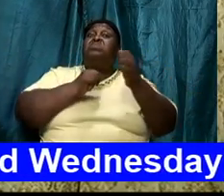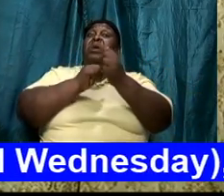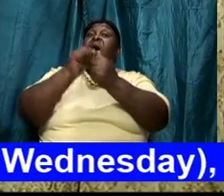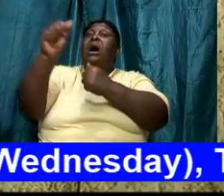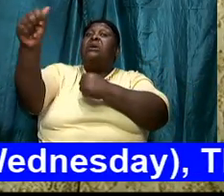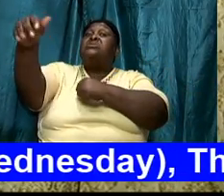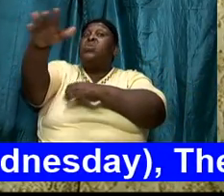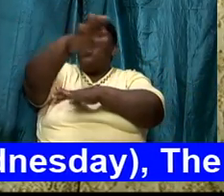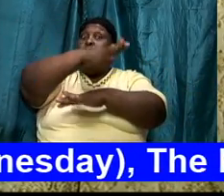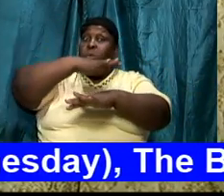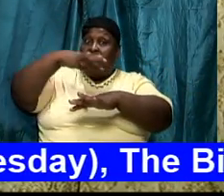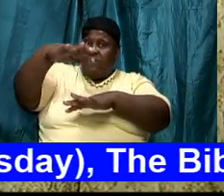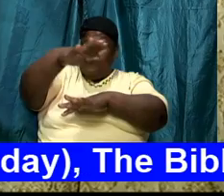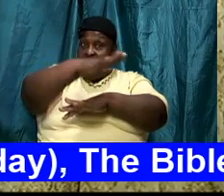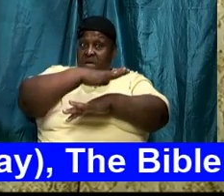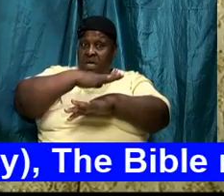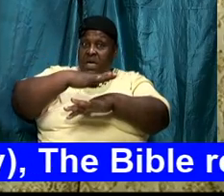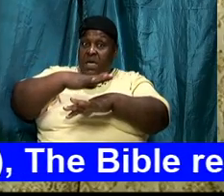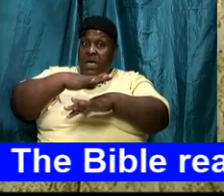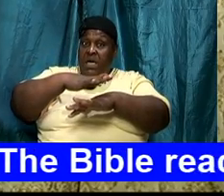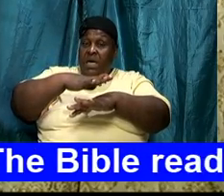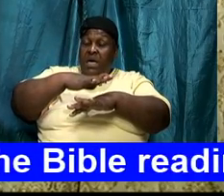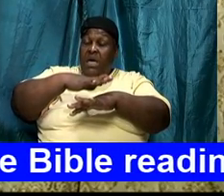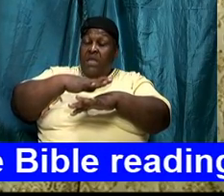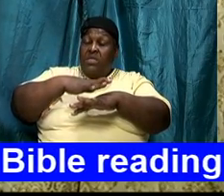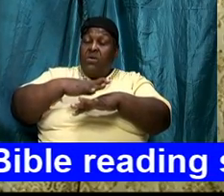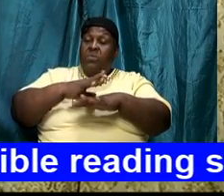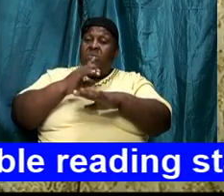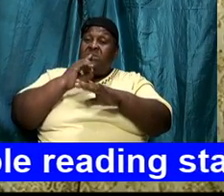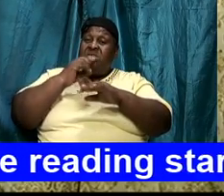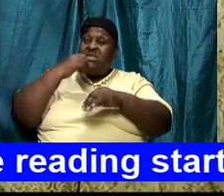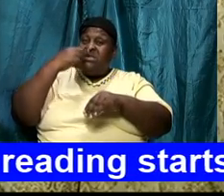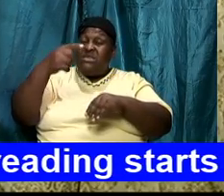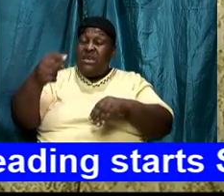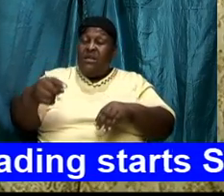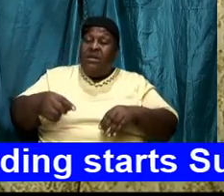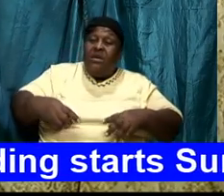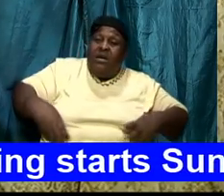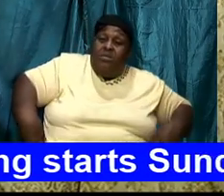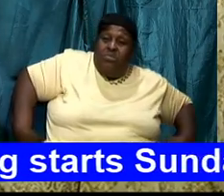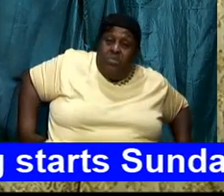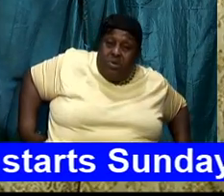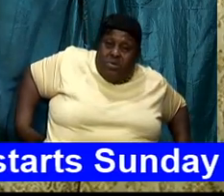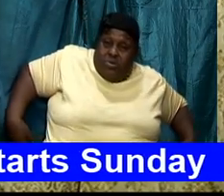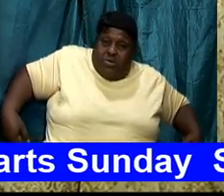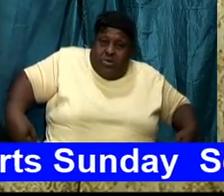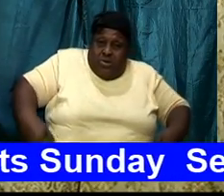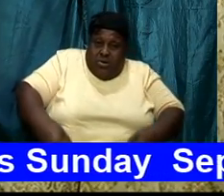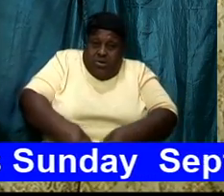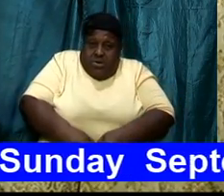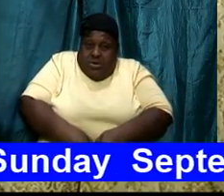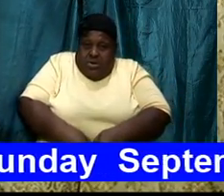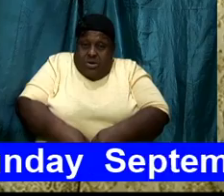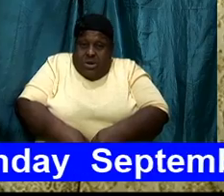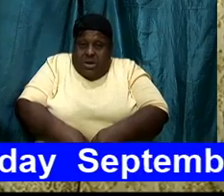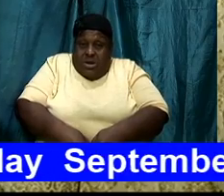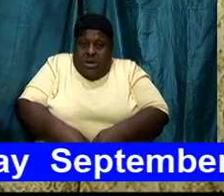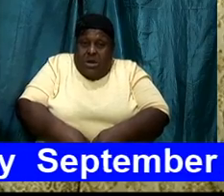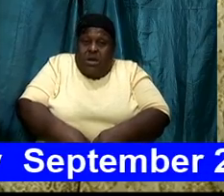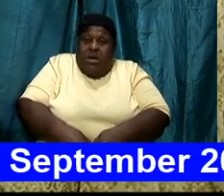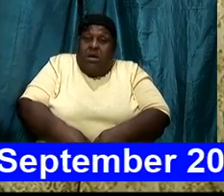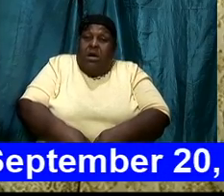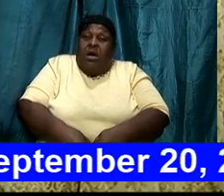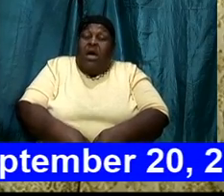gird their loins and to put on their clothes and to listen stand up and